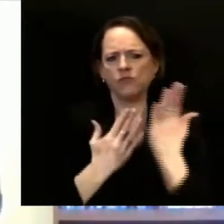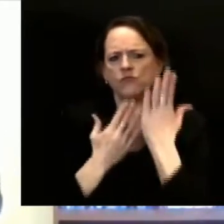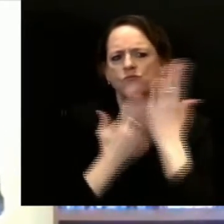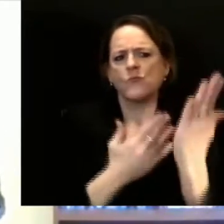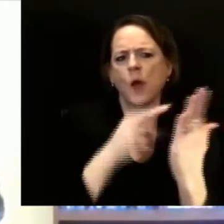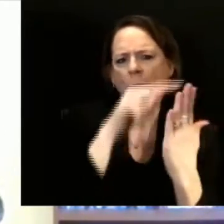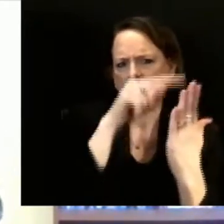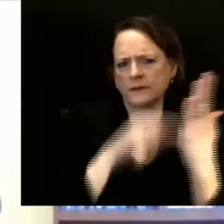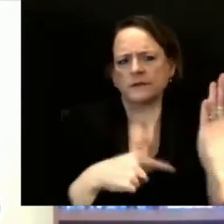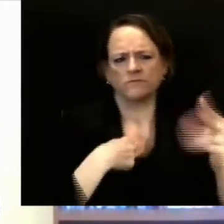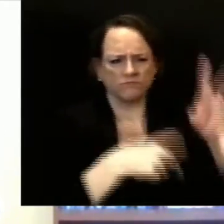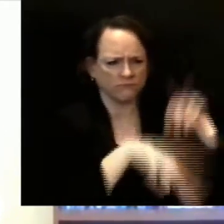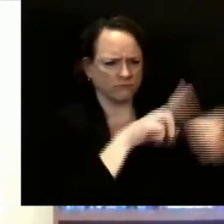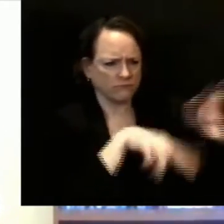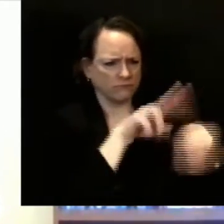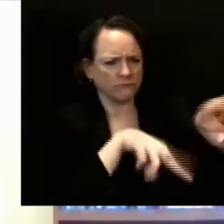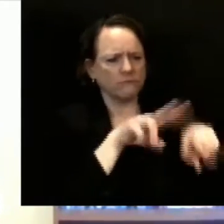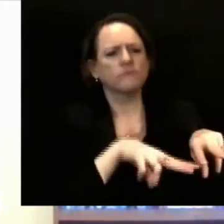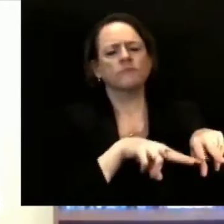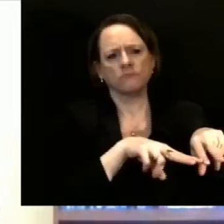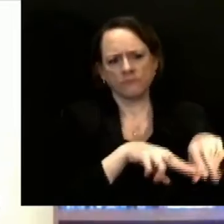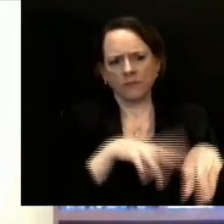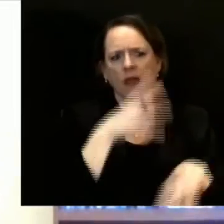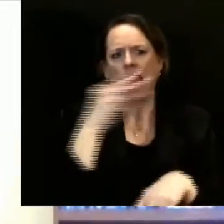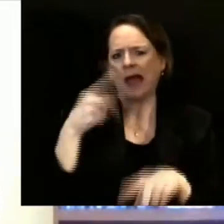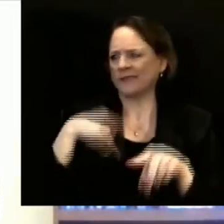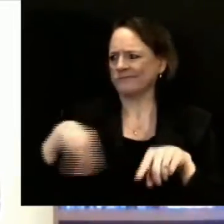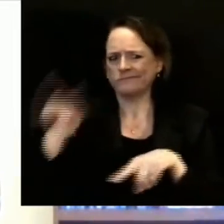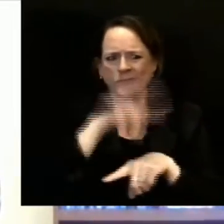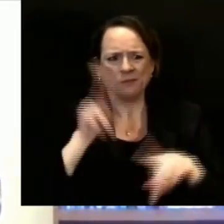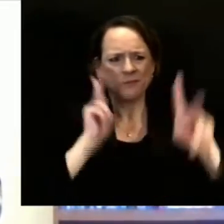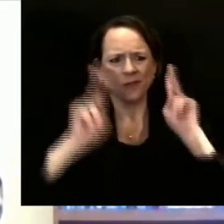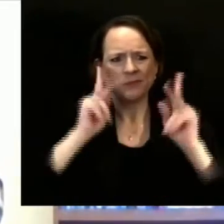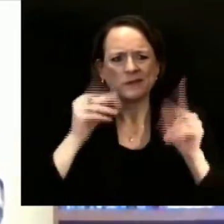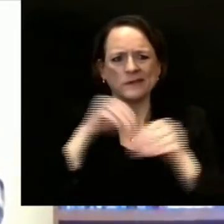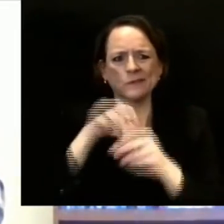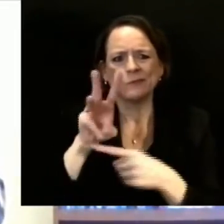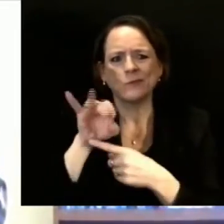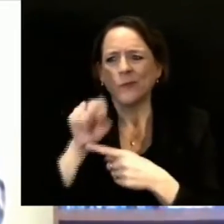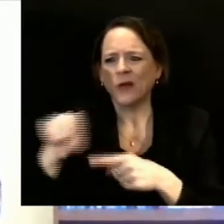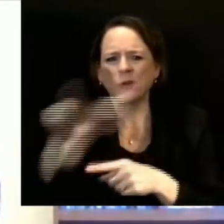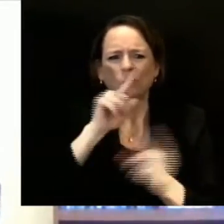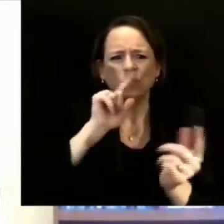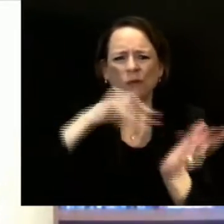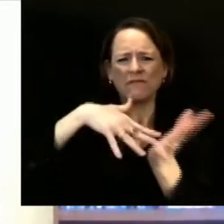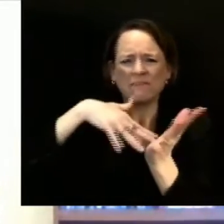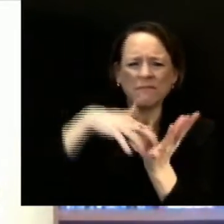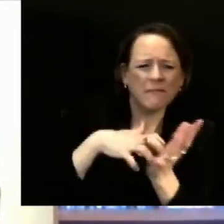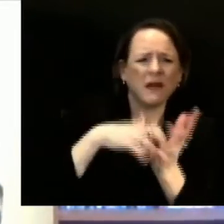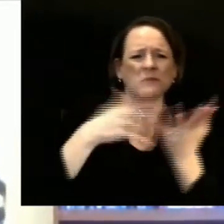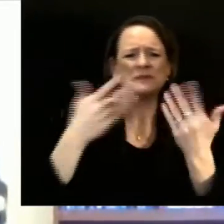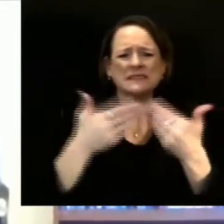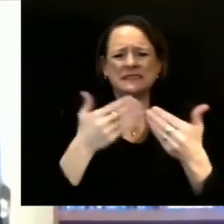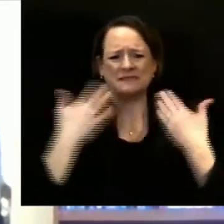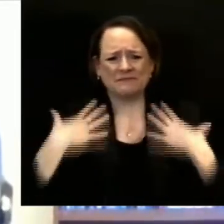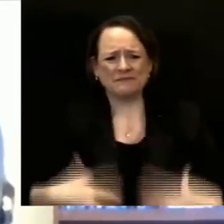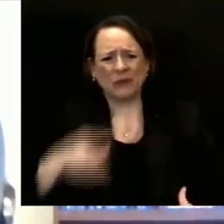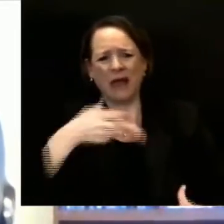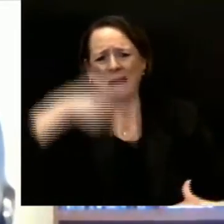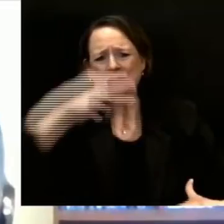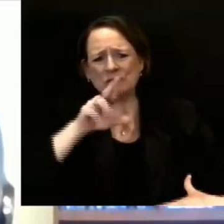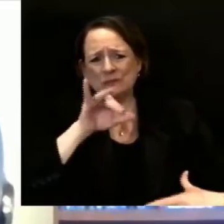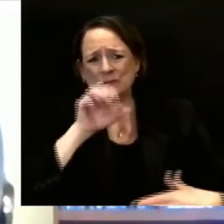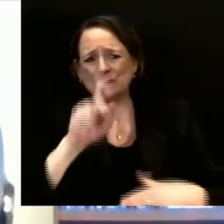level of vulnerability for severe illness or death from a COVID-19 infection, we decided on this plan